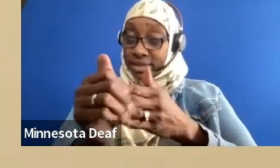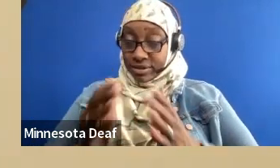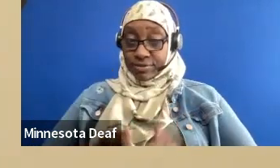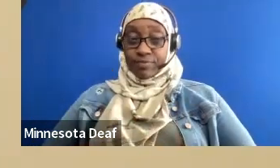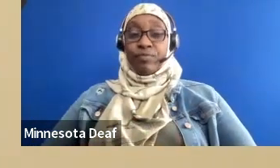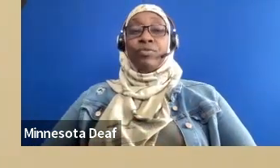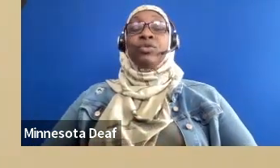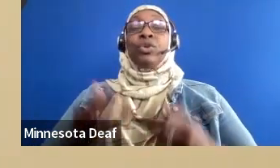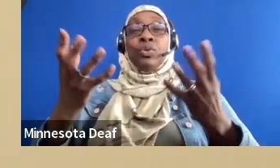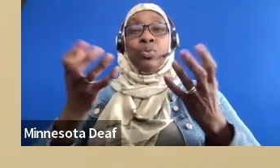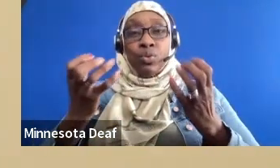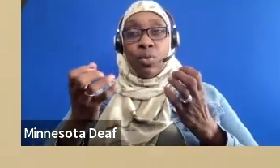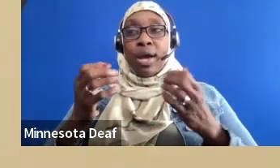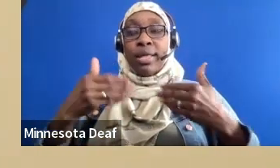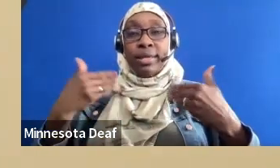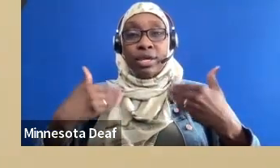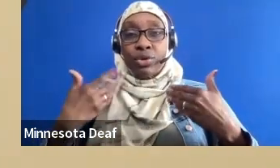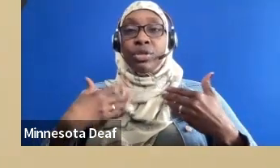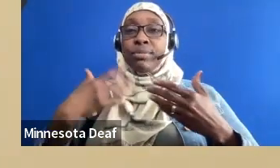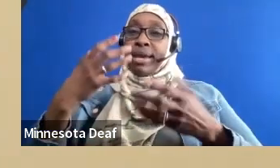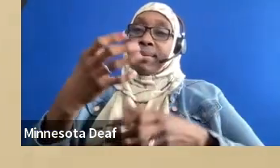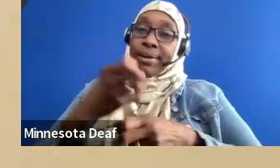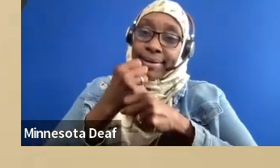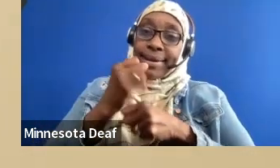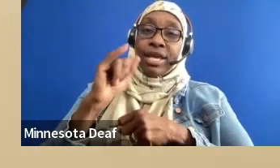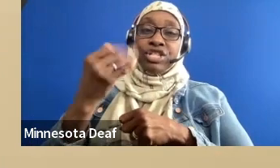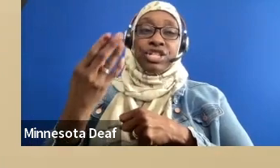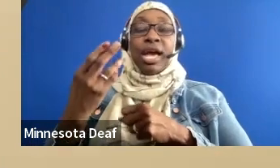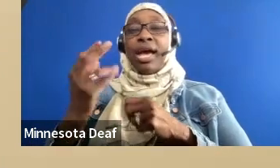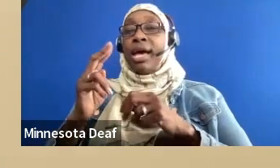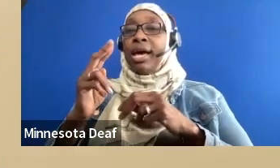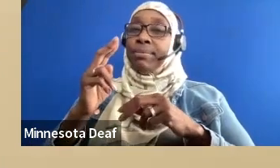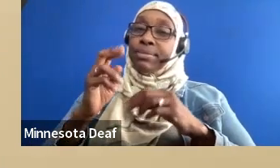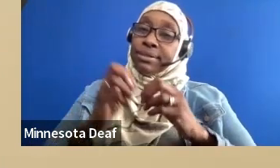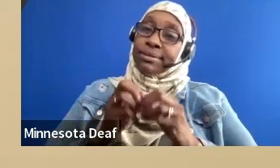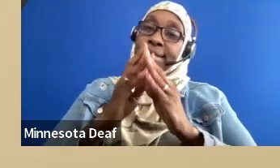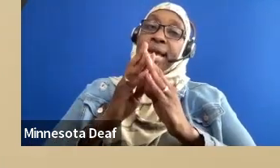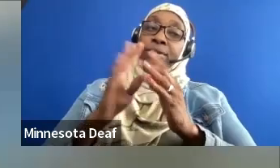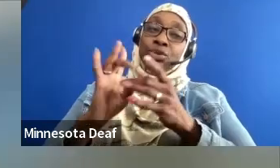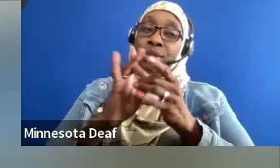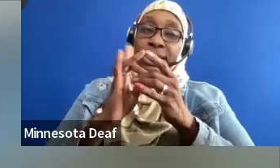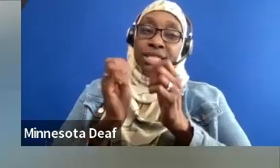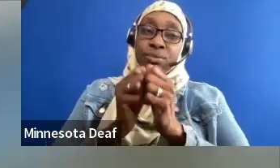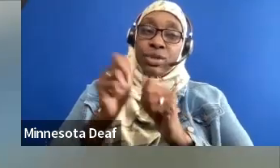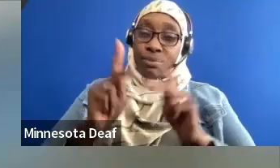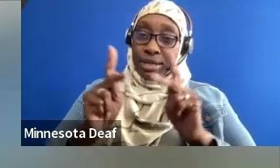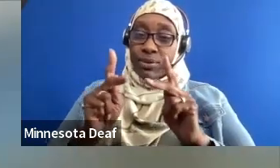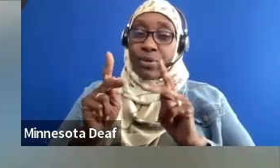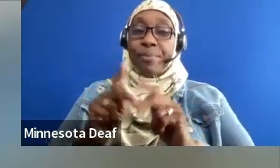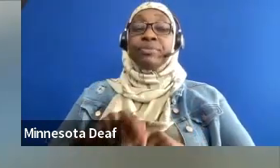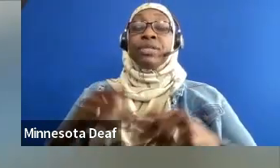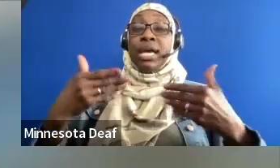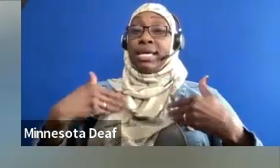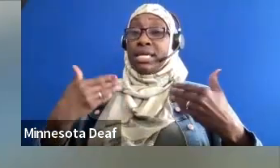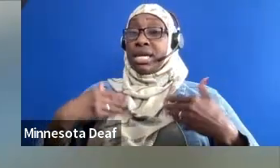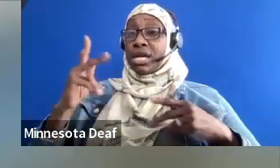leave YLF with having to build relationships with people. YLF is for young people with disabilities to begin the process of